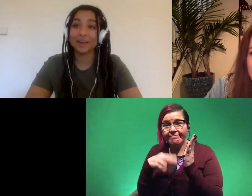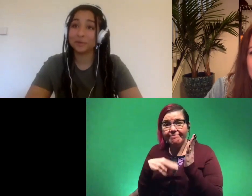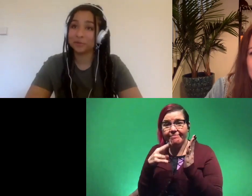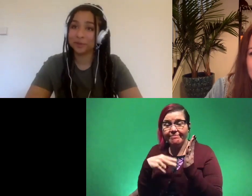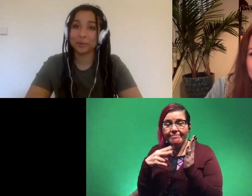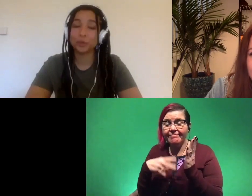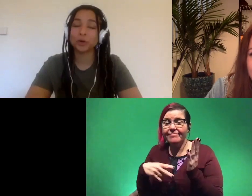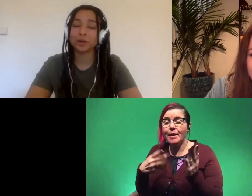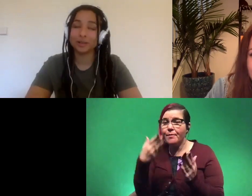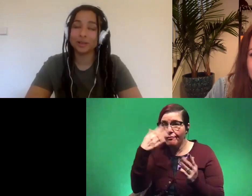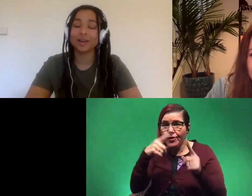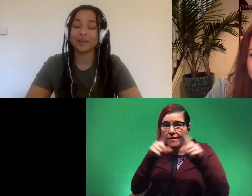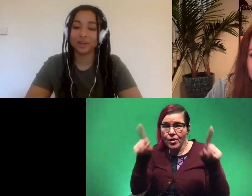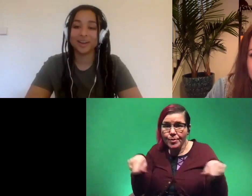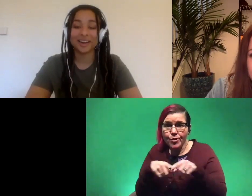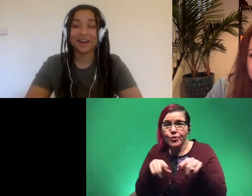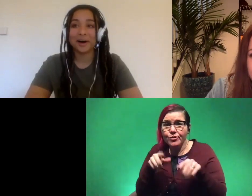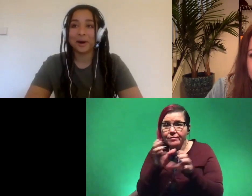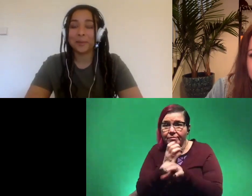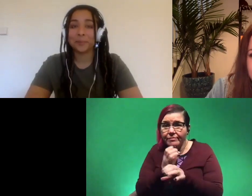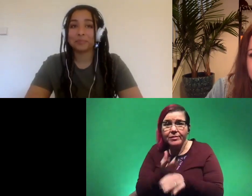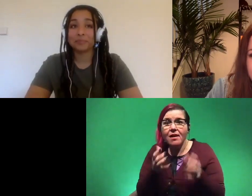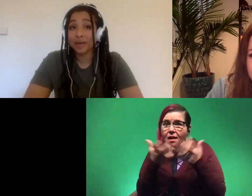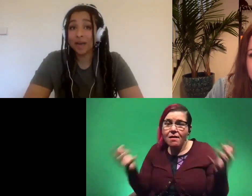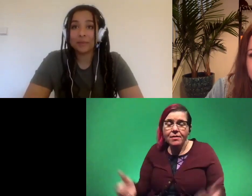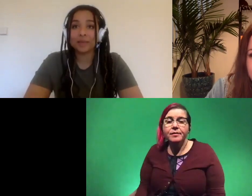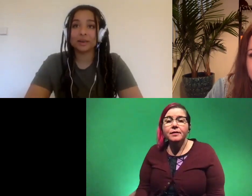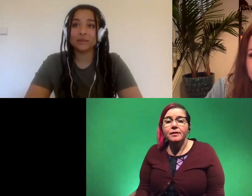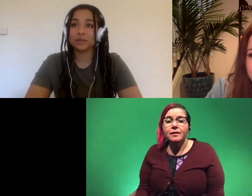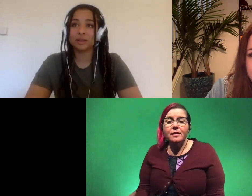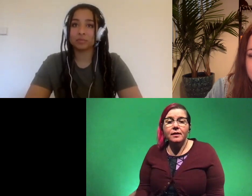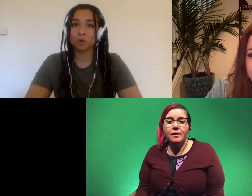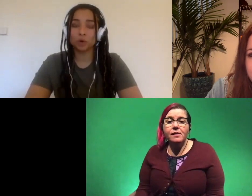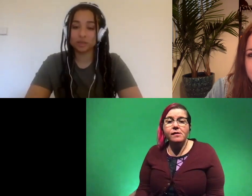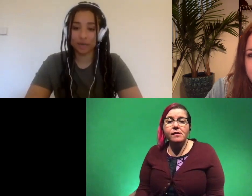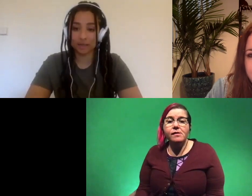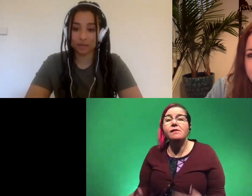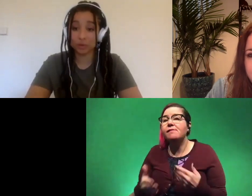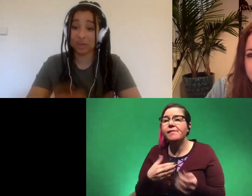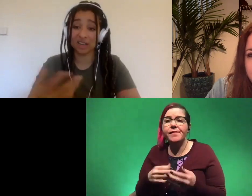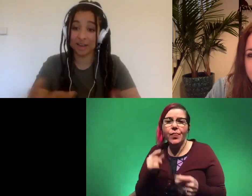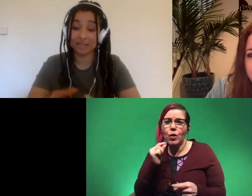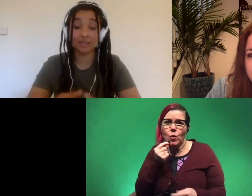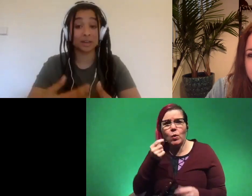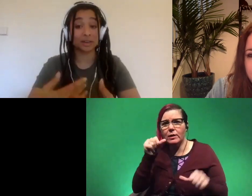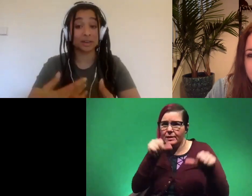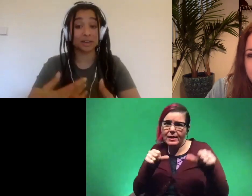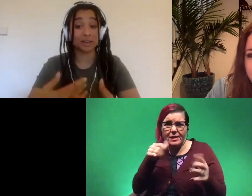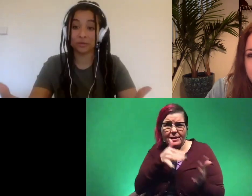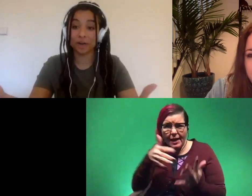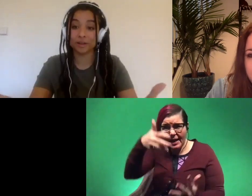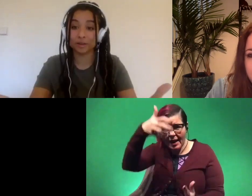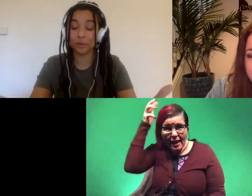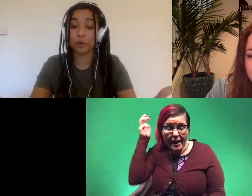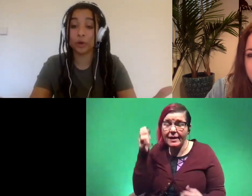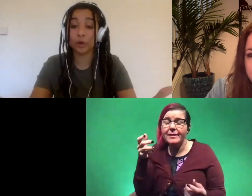lot i'm in front of the computer a lot a lot um but yeah i mean even the coolest scientists who study lions there and they